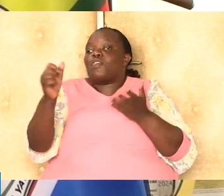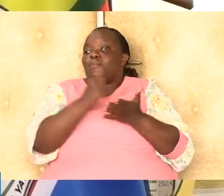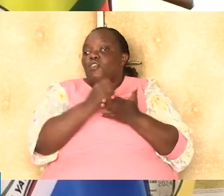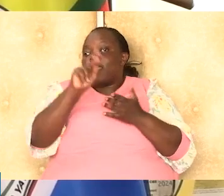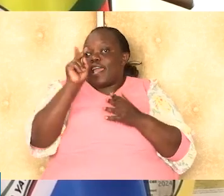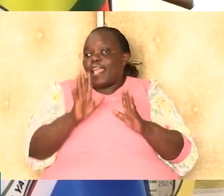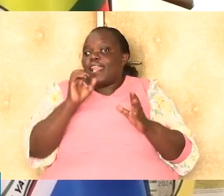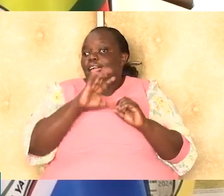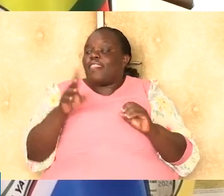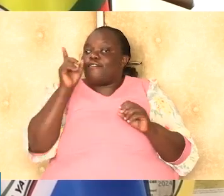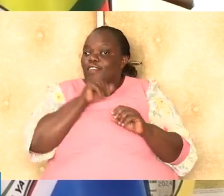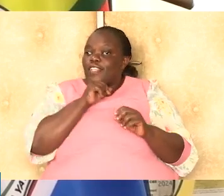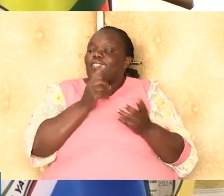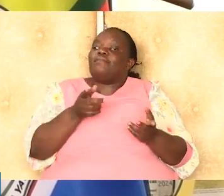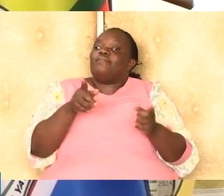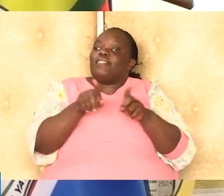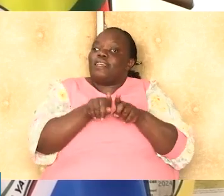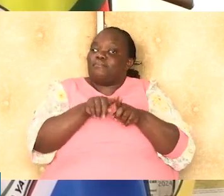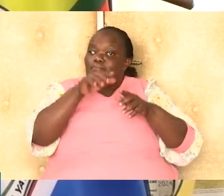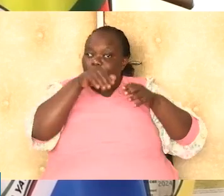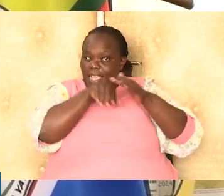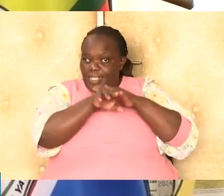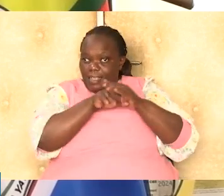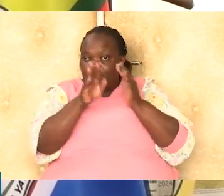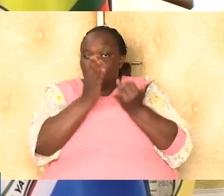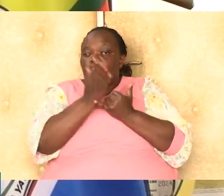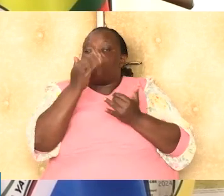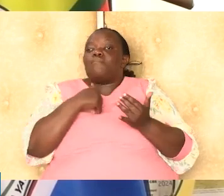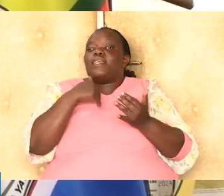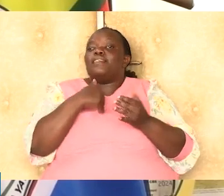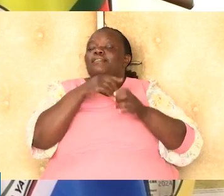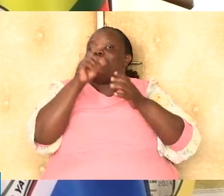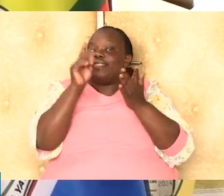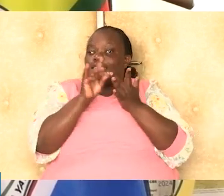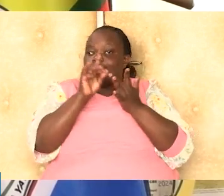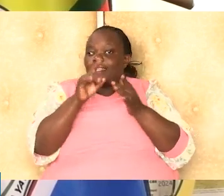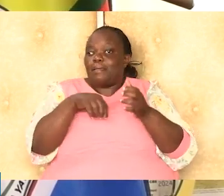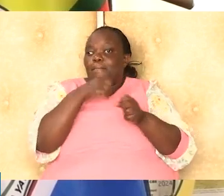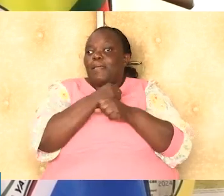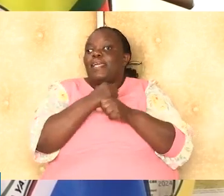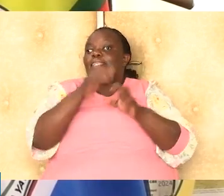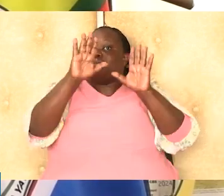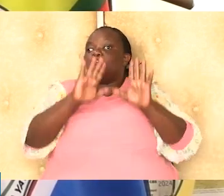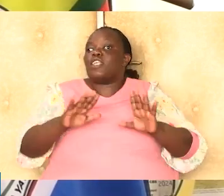Kenyans have completed their self-assessment through means testing and made the necessary payments.